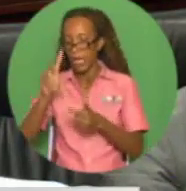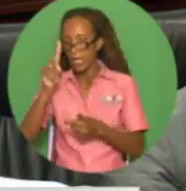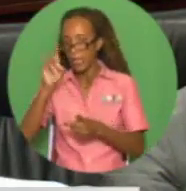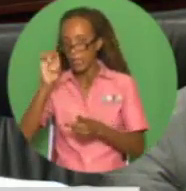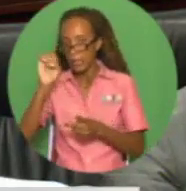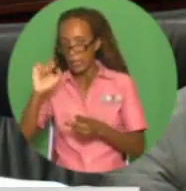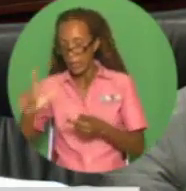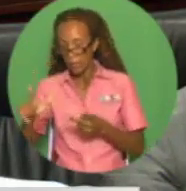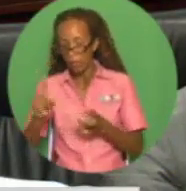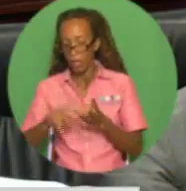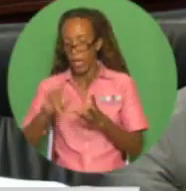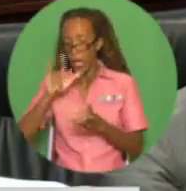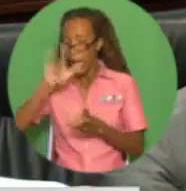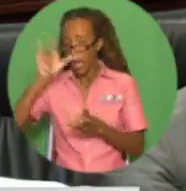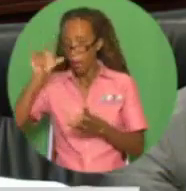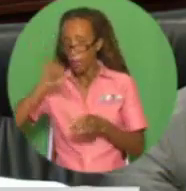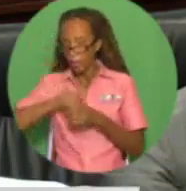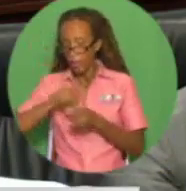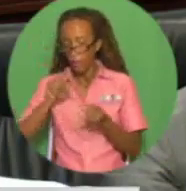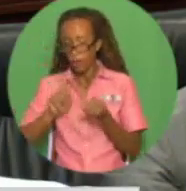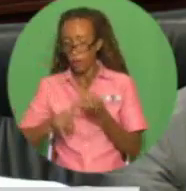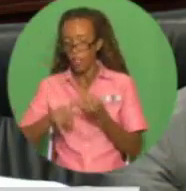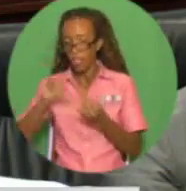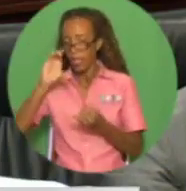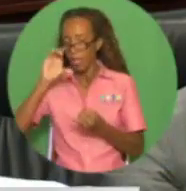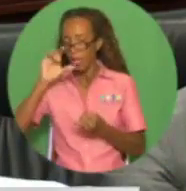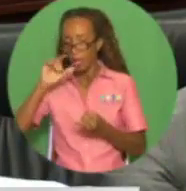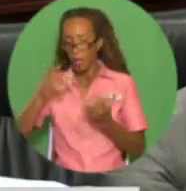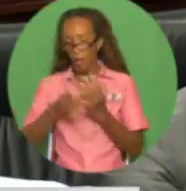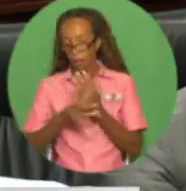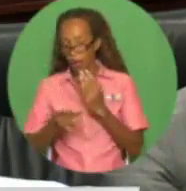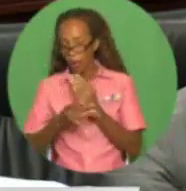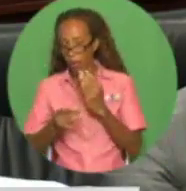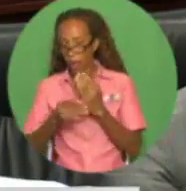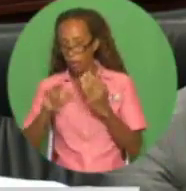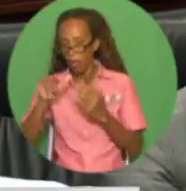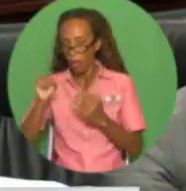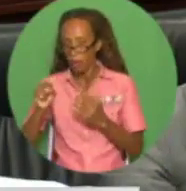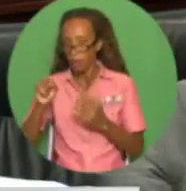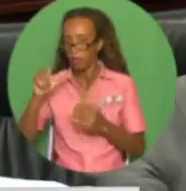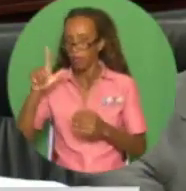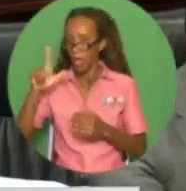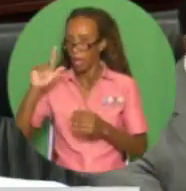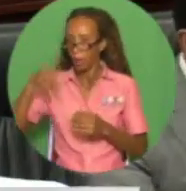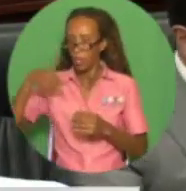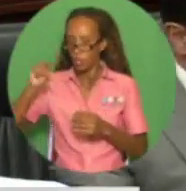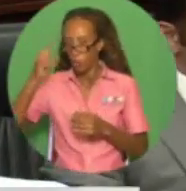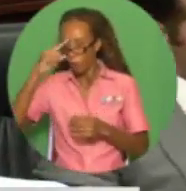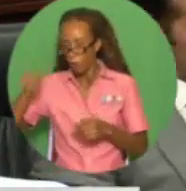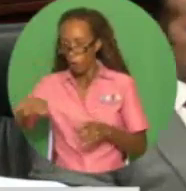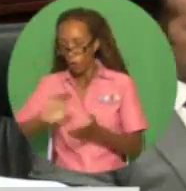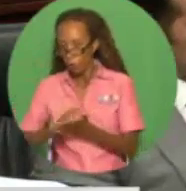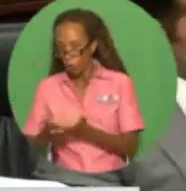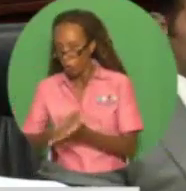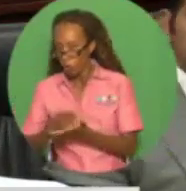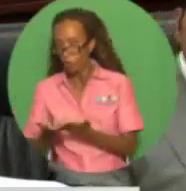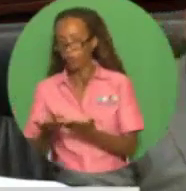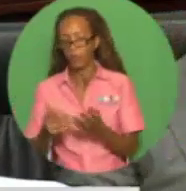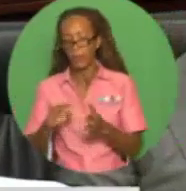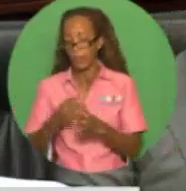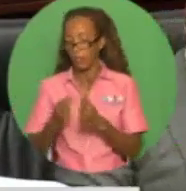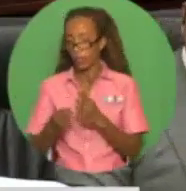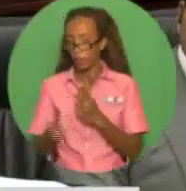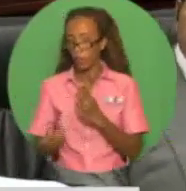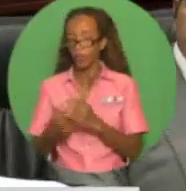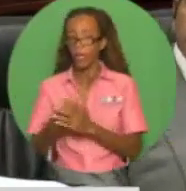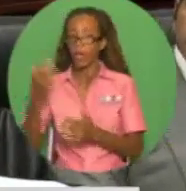fuel, liquefied petroleum gas, and other derived and refined products. Madam Speaker, in 1985,